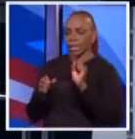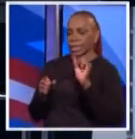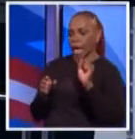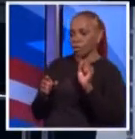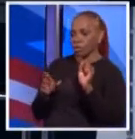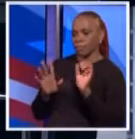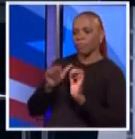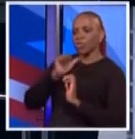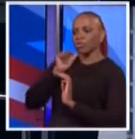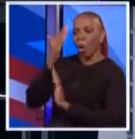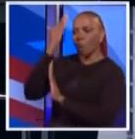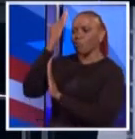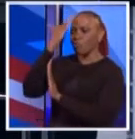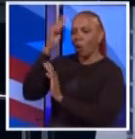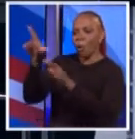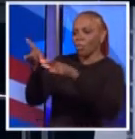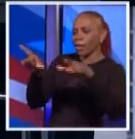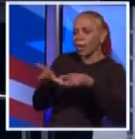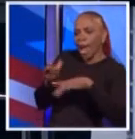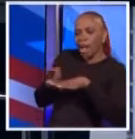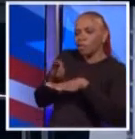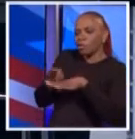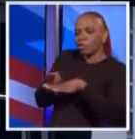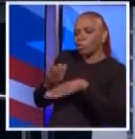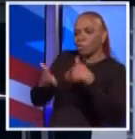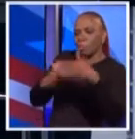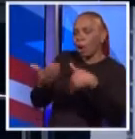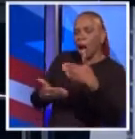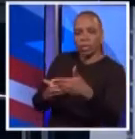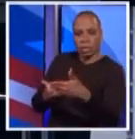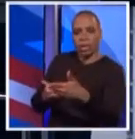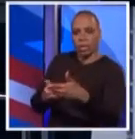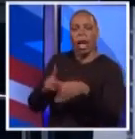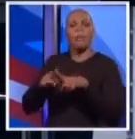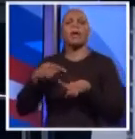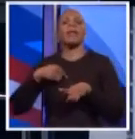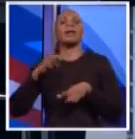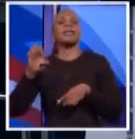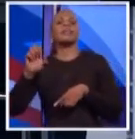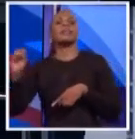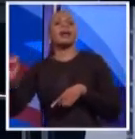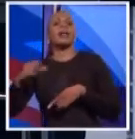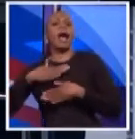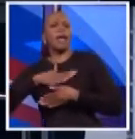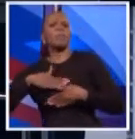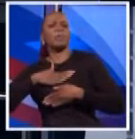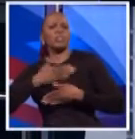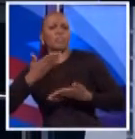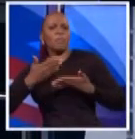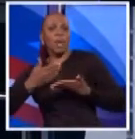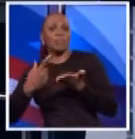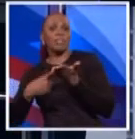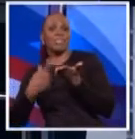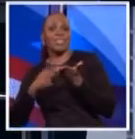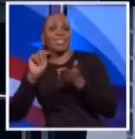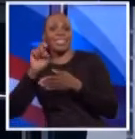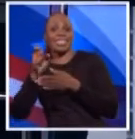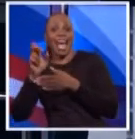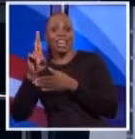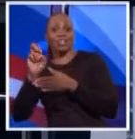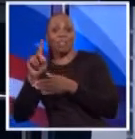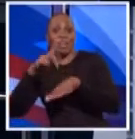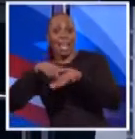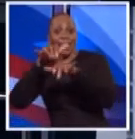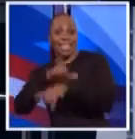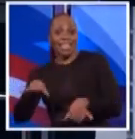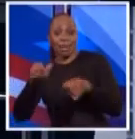You don't know the land use process, so I'd be happy to straighten you out on that. Well, I appreciate that offer. We will maybe go over my tax returns at the same time. You can edify